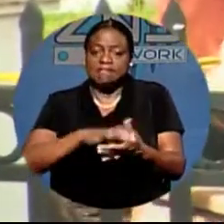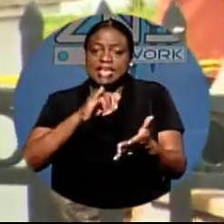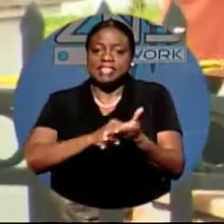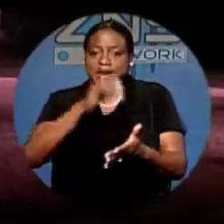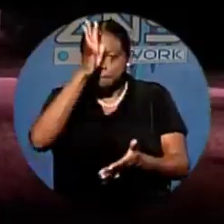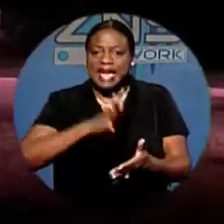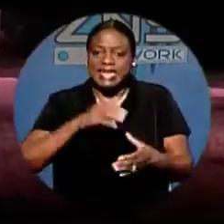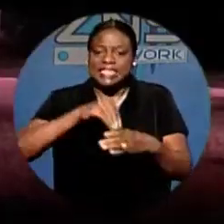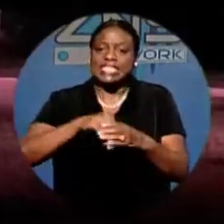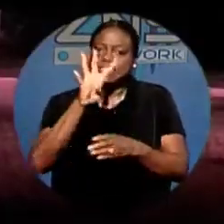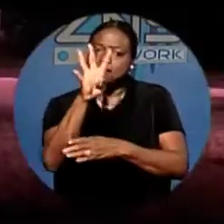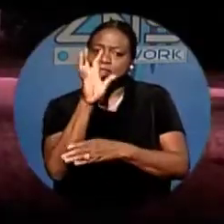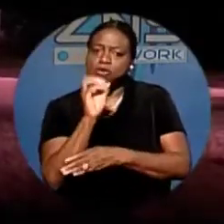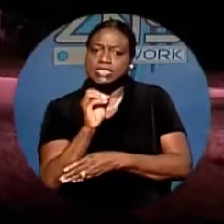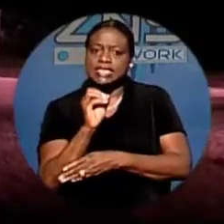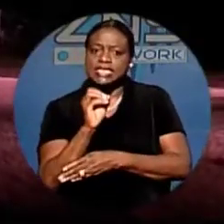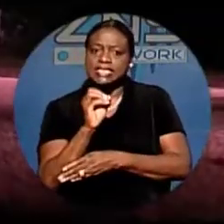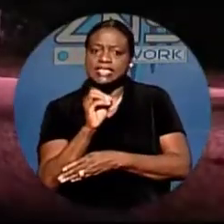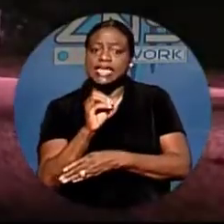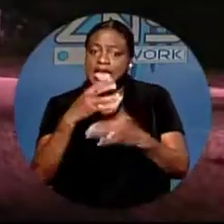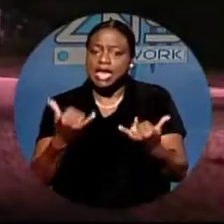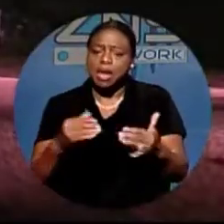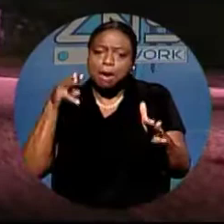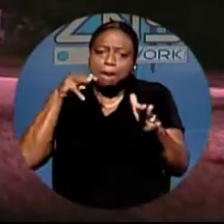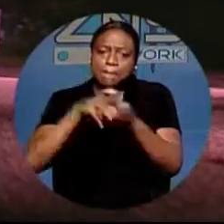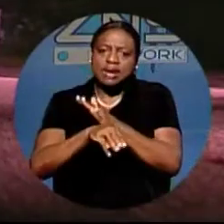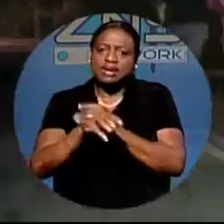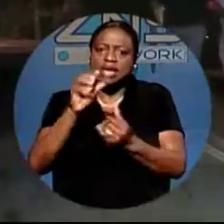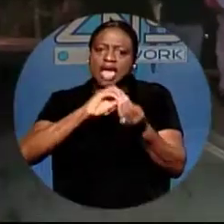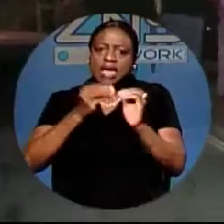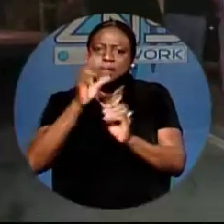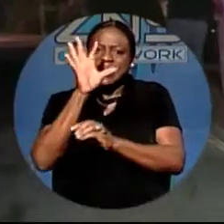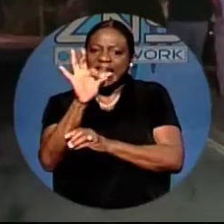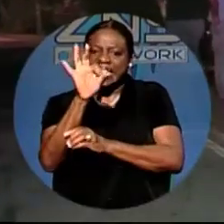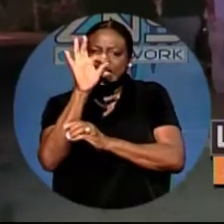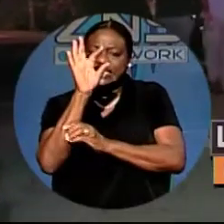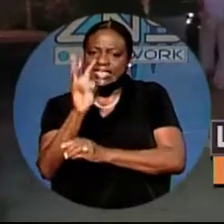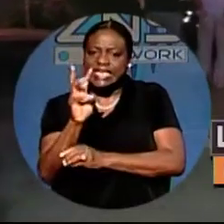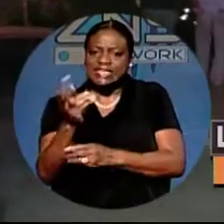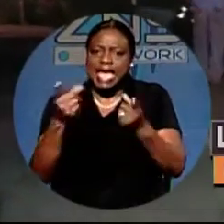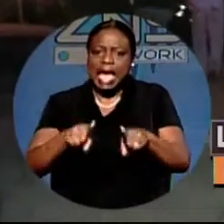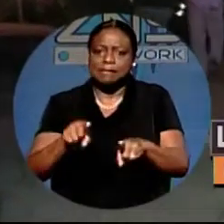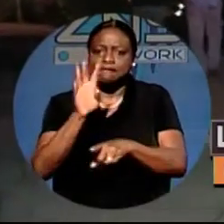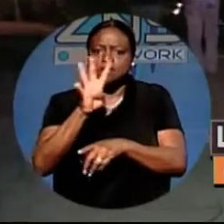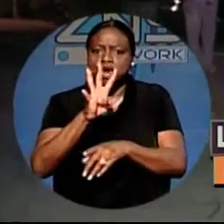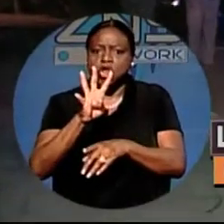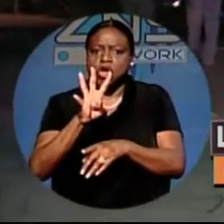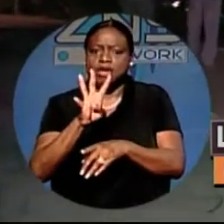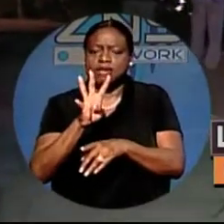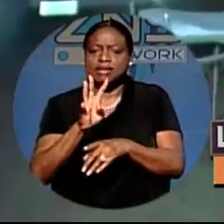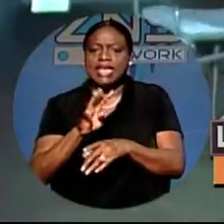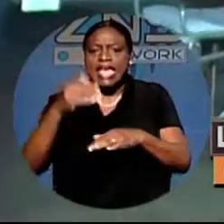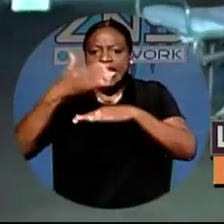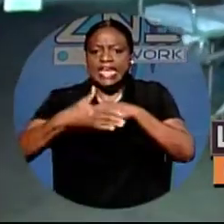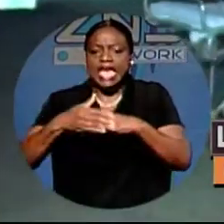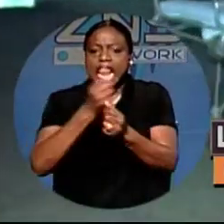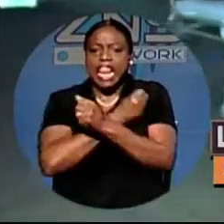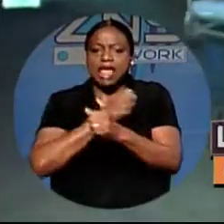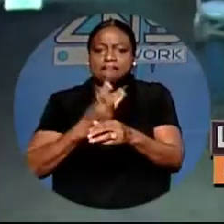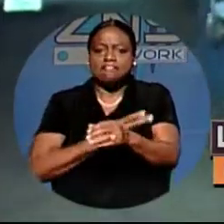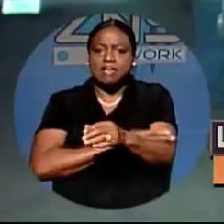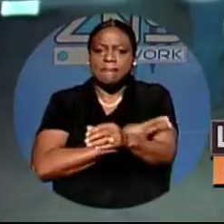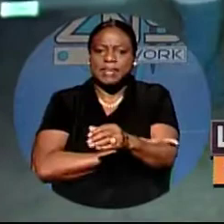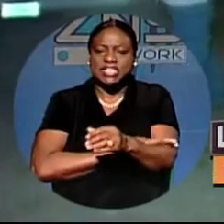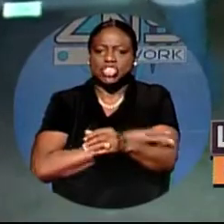40s. Now, murder number 96 happened around 4 a.m. on West Bay Street near Love Beach Estates. Assistant